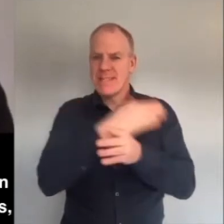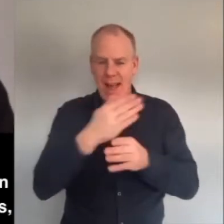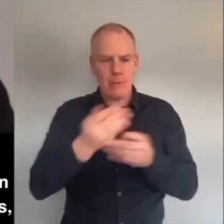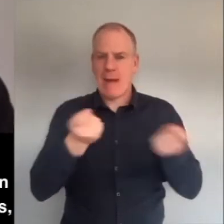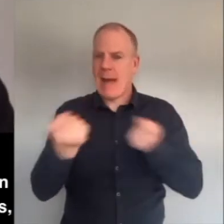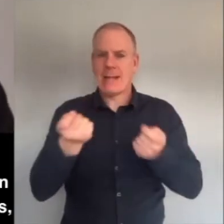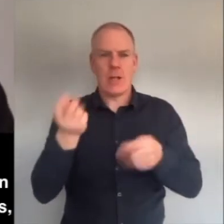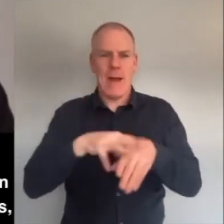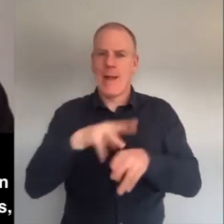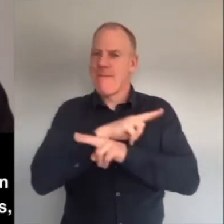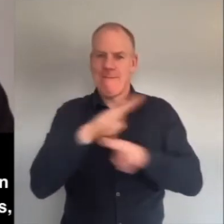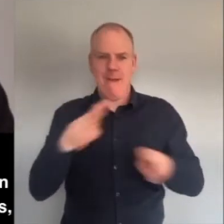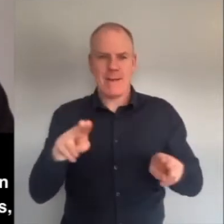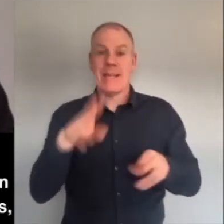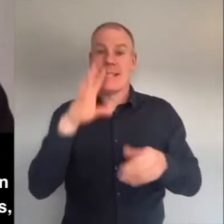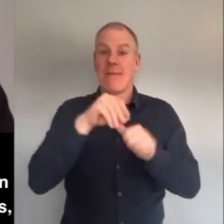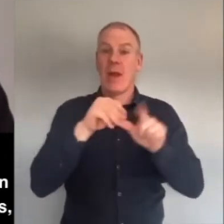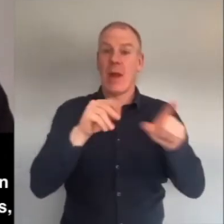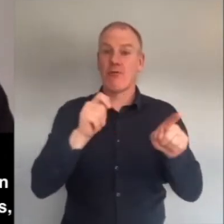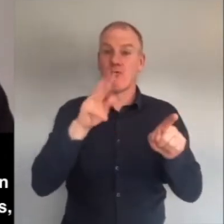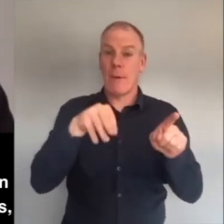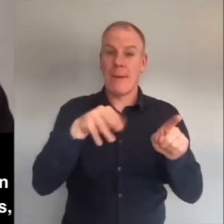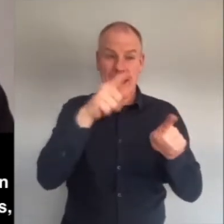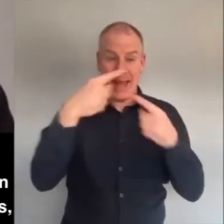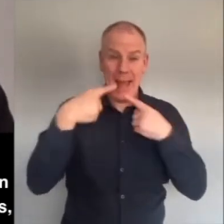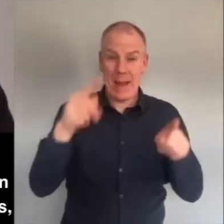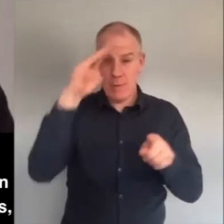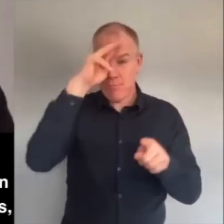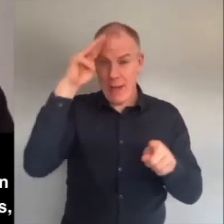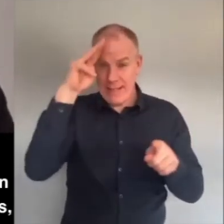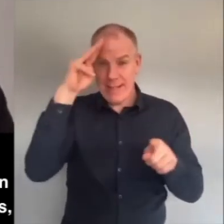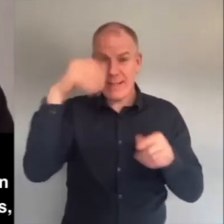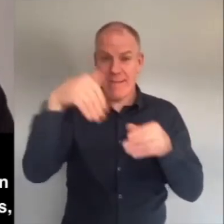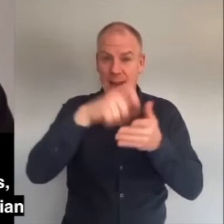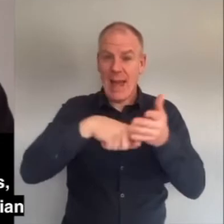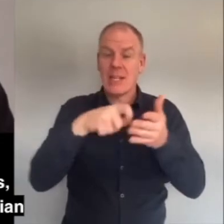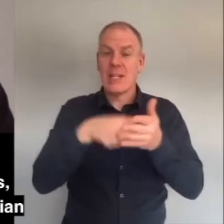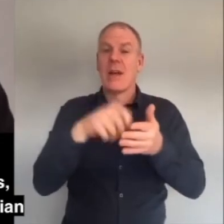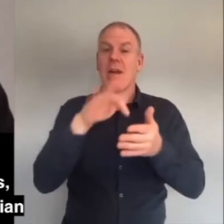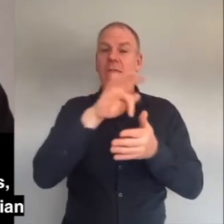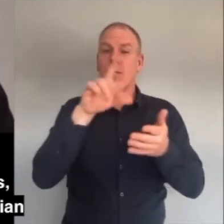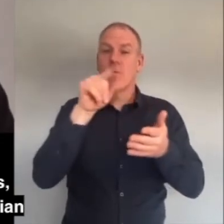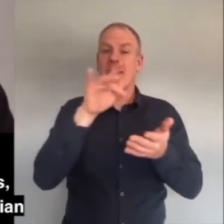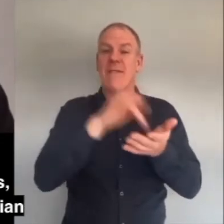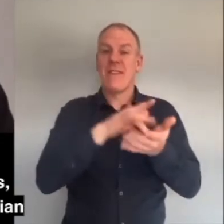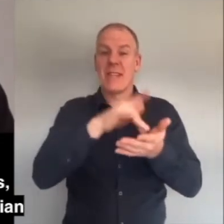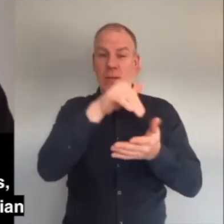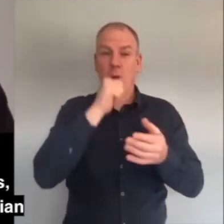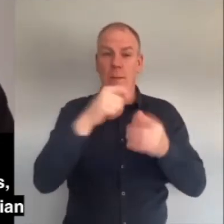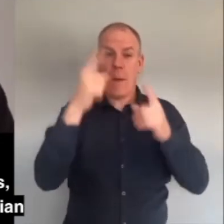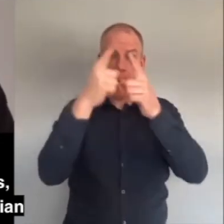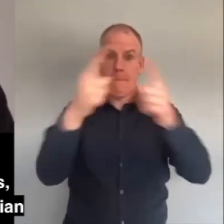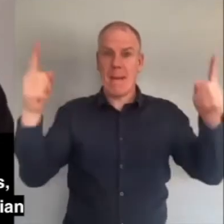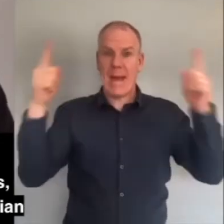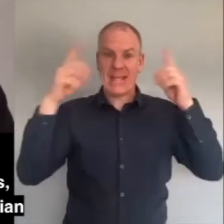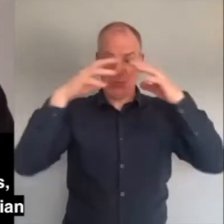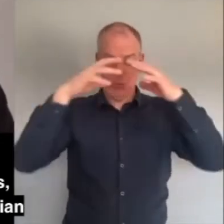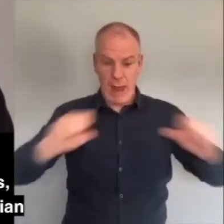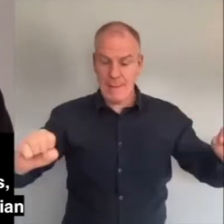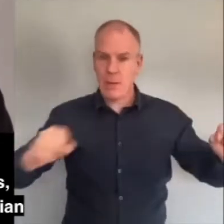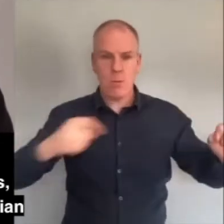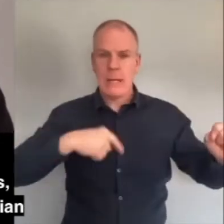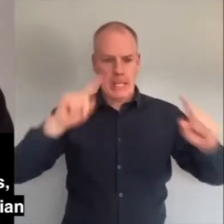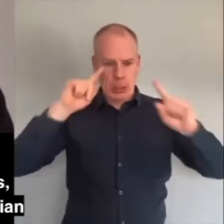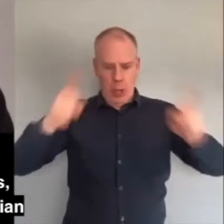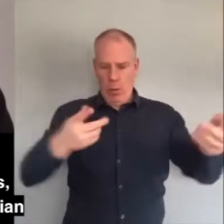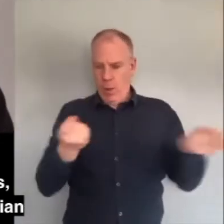announced his candidacy in 2015 by talking about Mexican rapists, we journalists were caught unawares. We didn't know how to